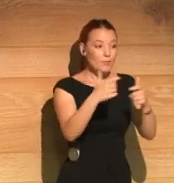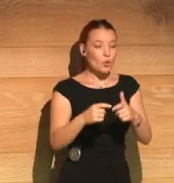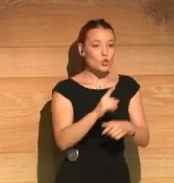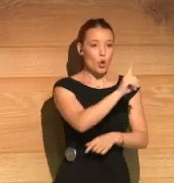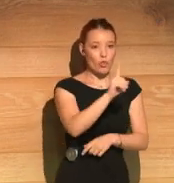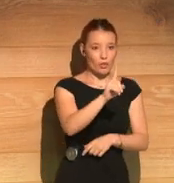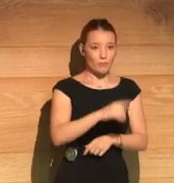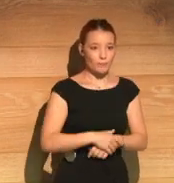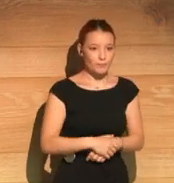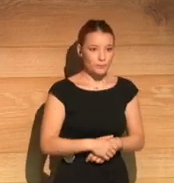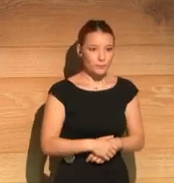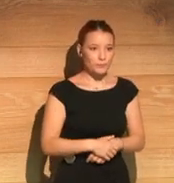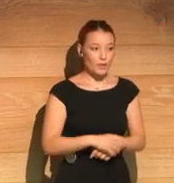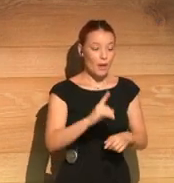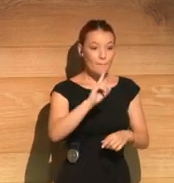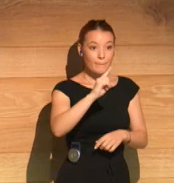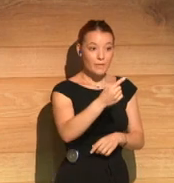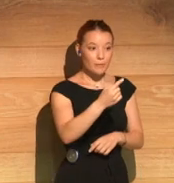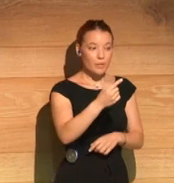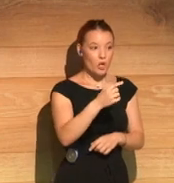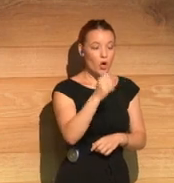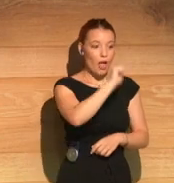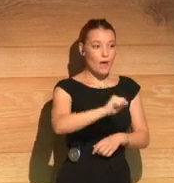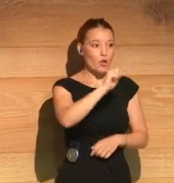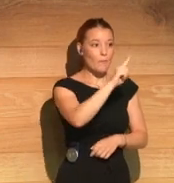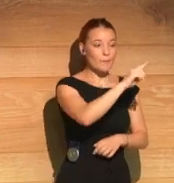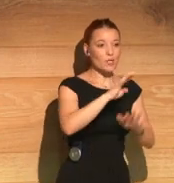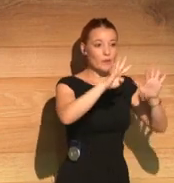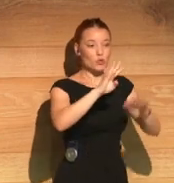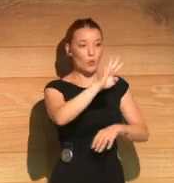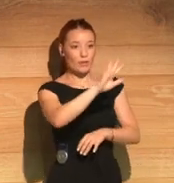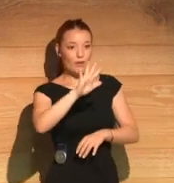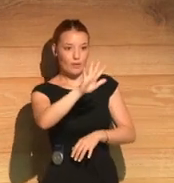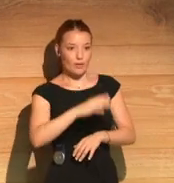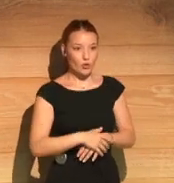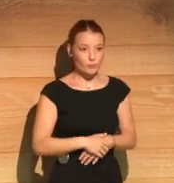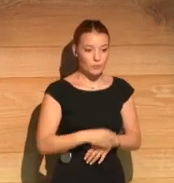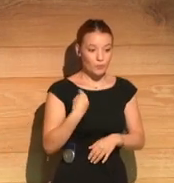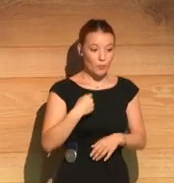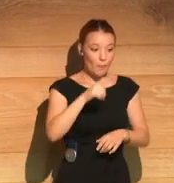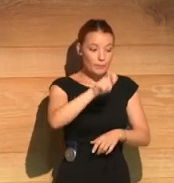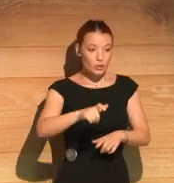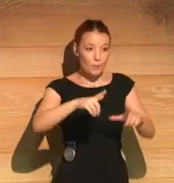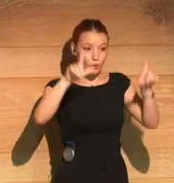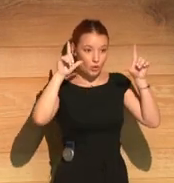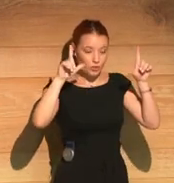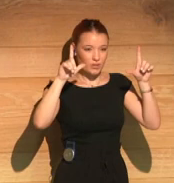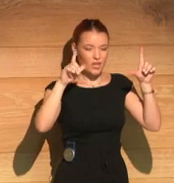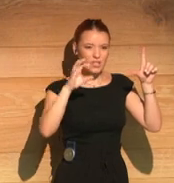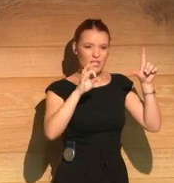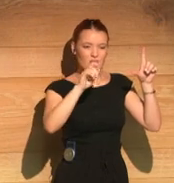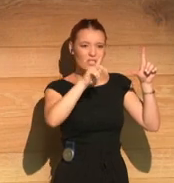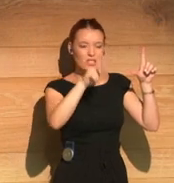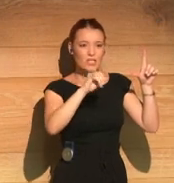chapters. The first chapter is in 1945, just when